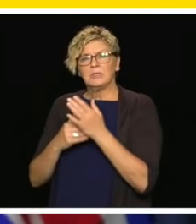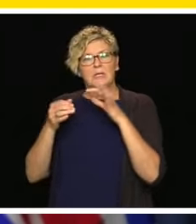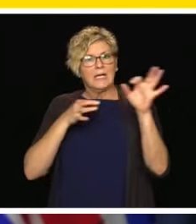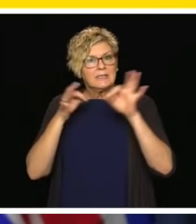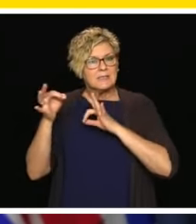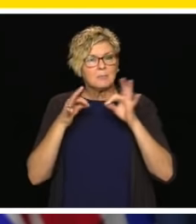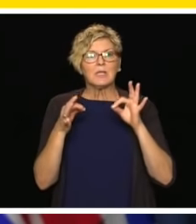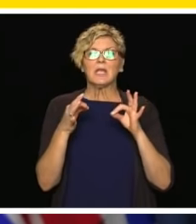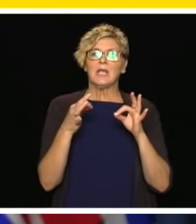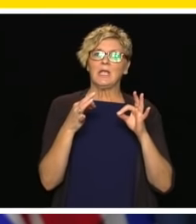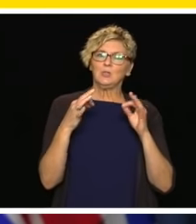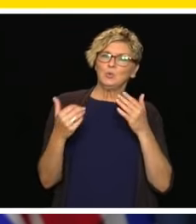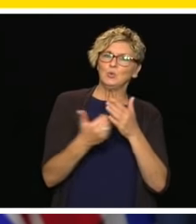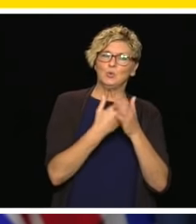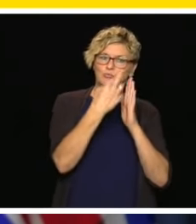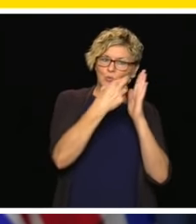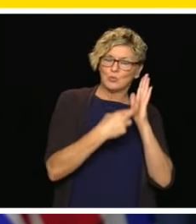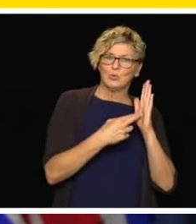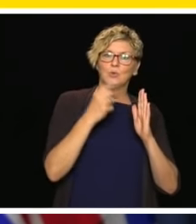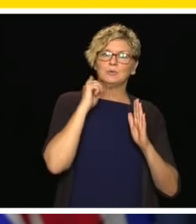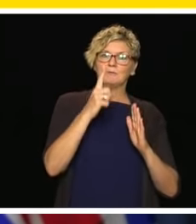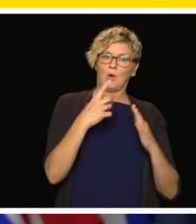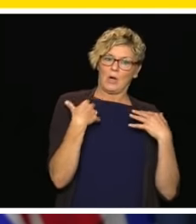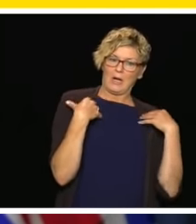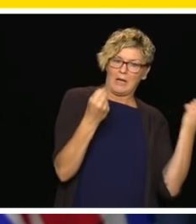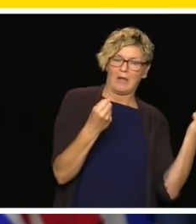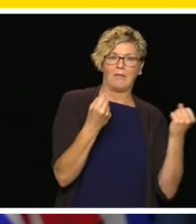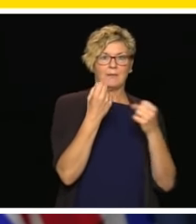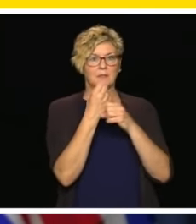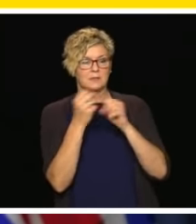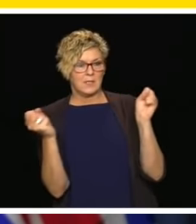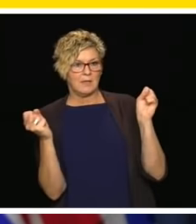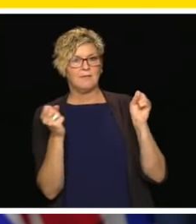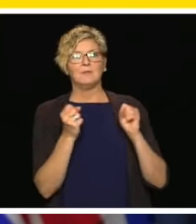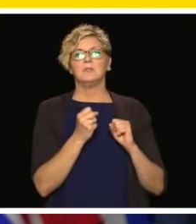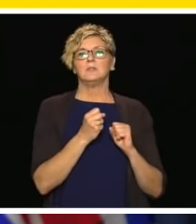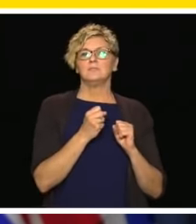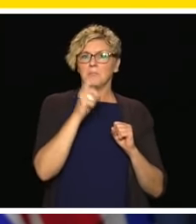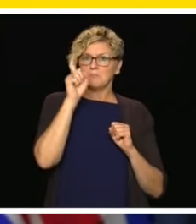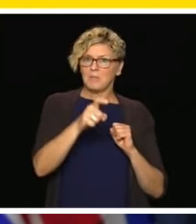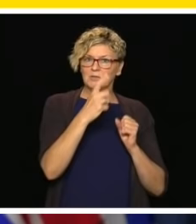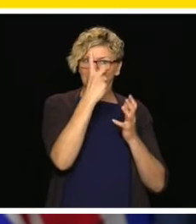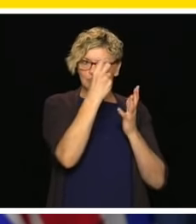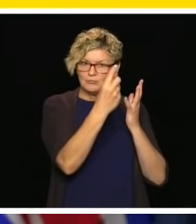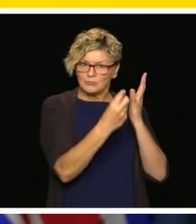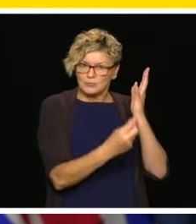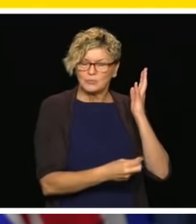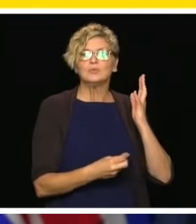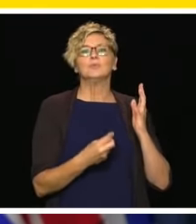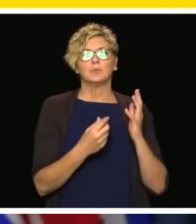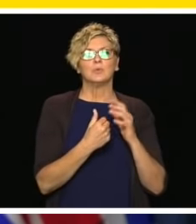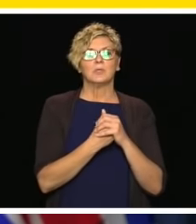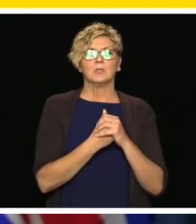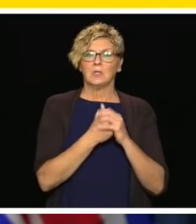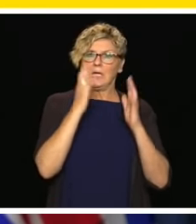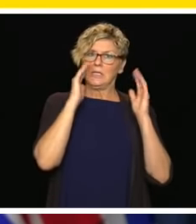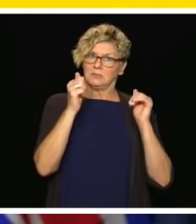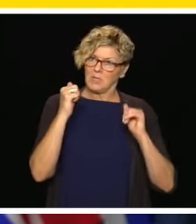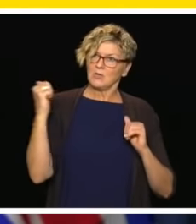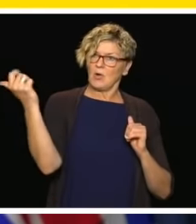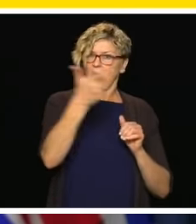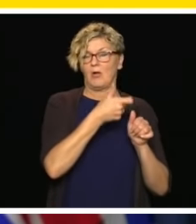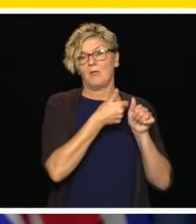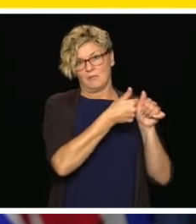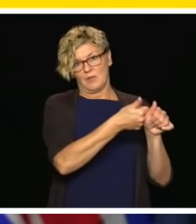protocols. What to expect. I mentioned that we've been able in BC to get people working